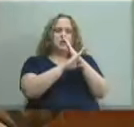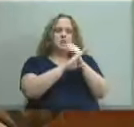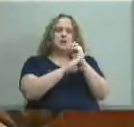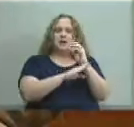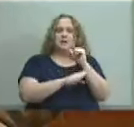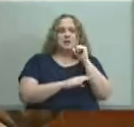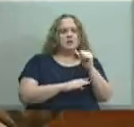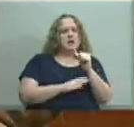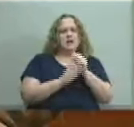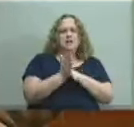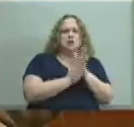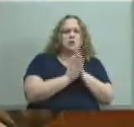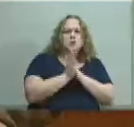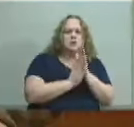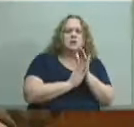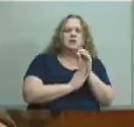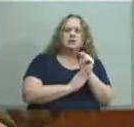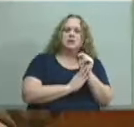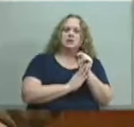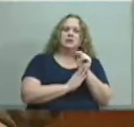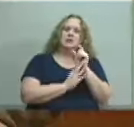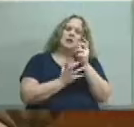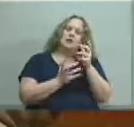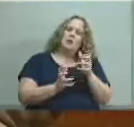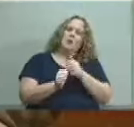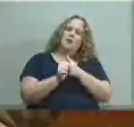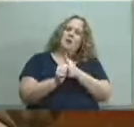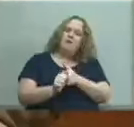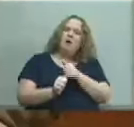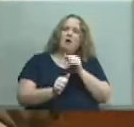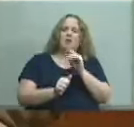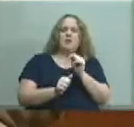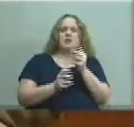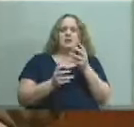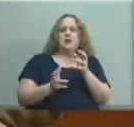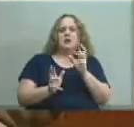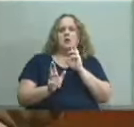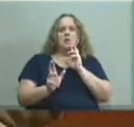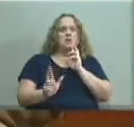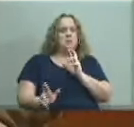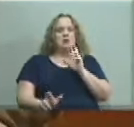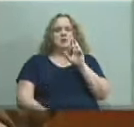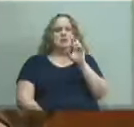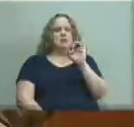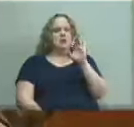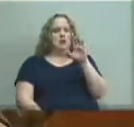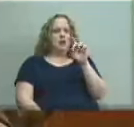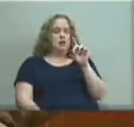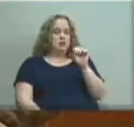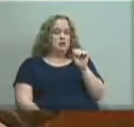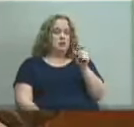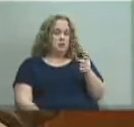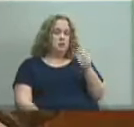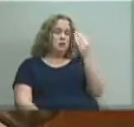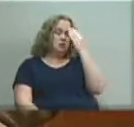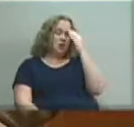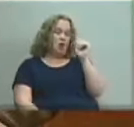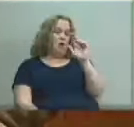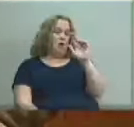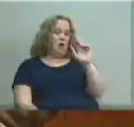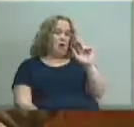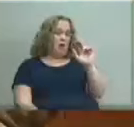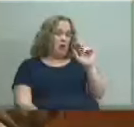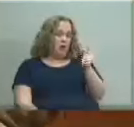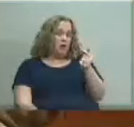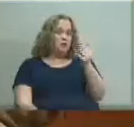they just aren't as enthusiastic about actually following the law when it comes to producing responsive records did you know that just this past august 4th